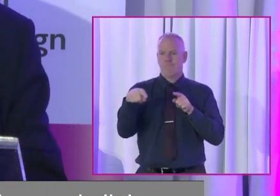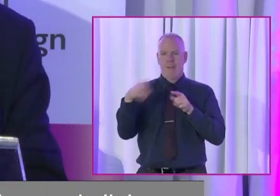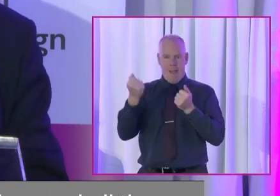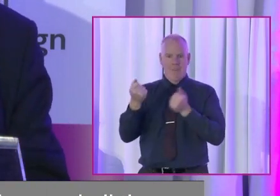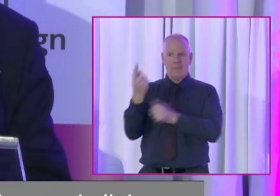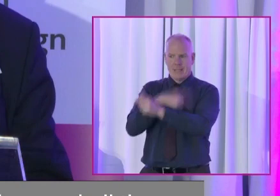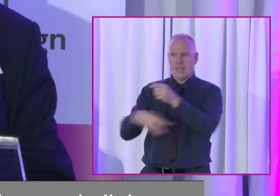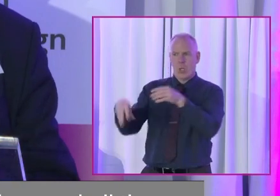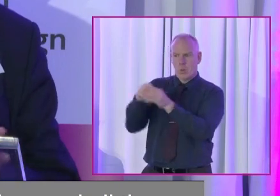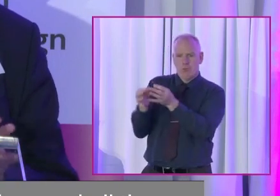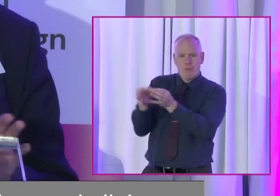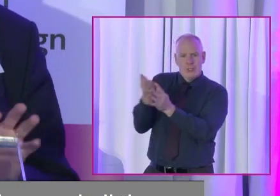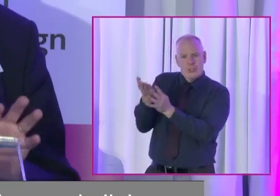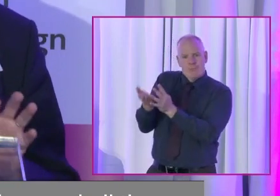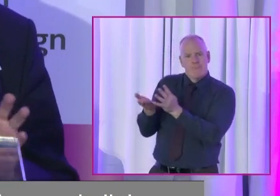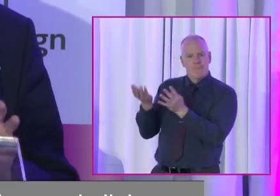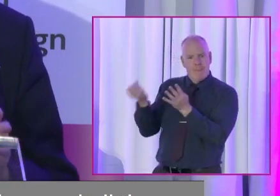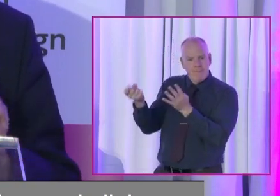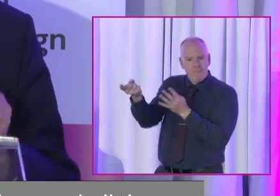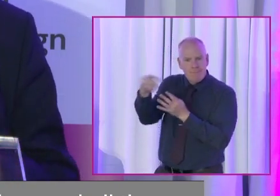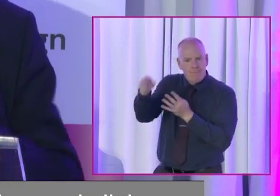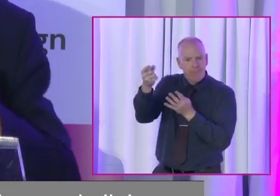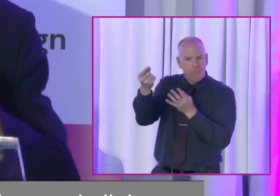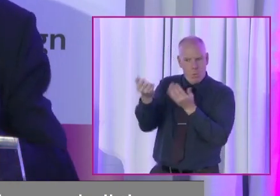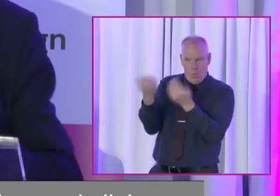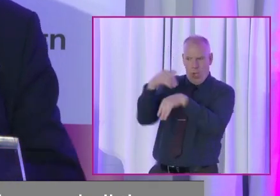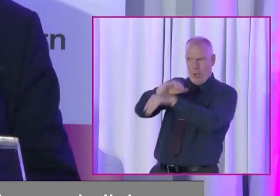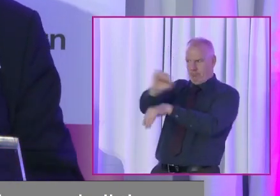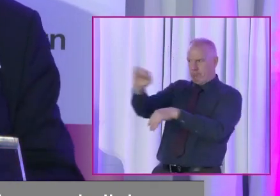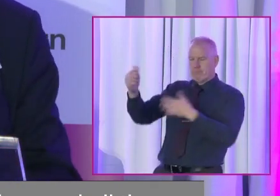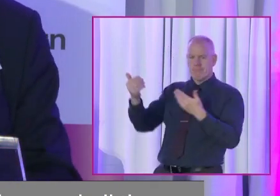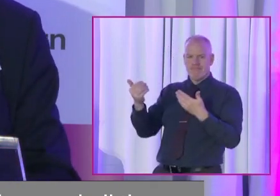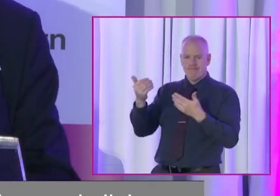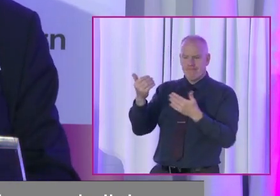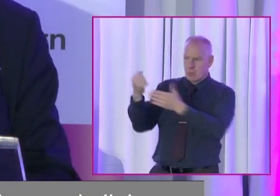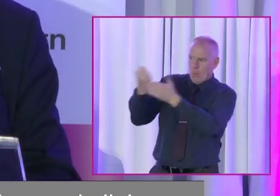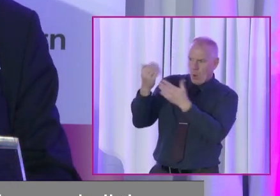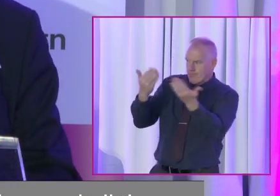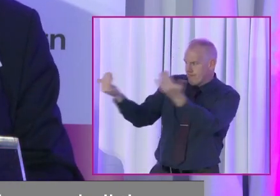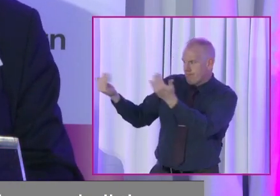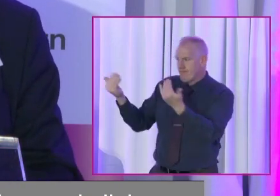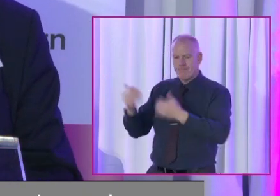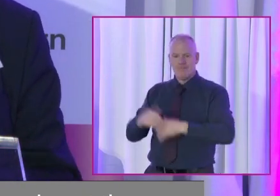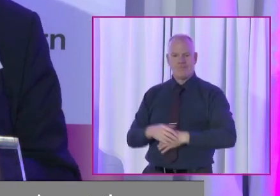In terms of getting people out there and supporting them.